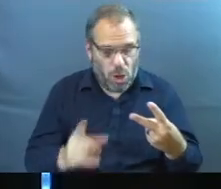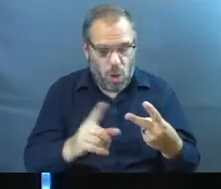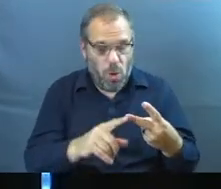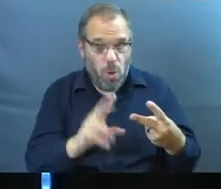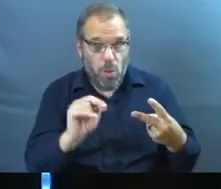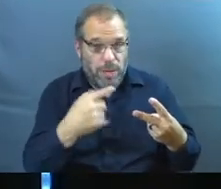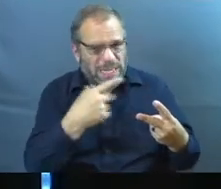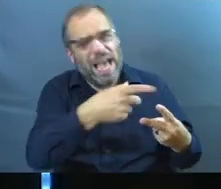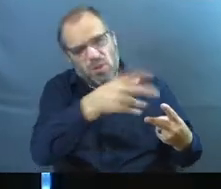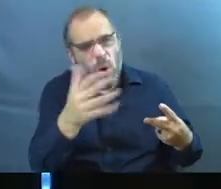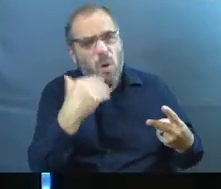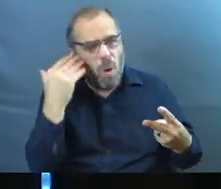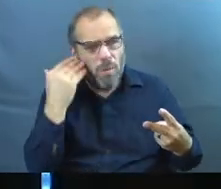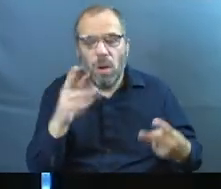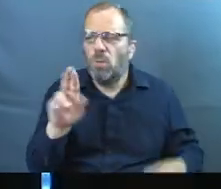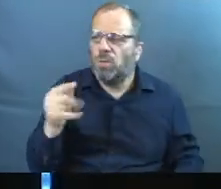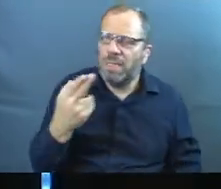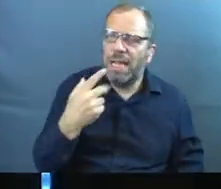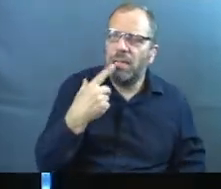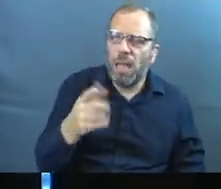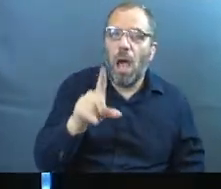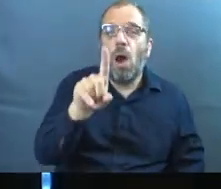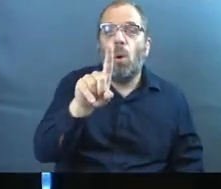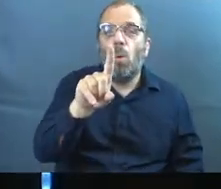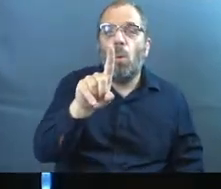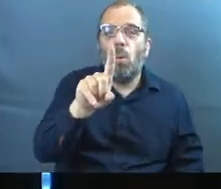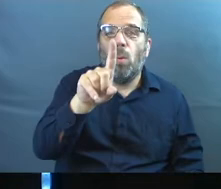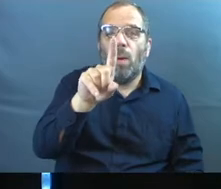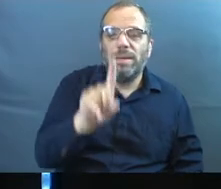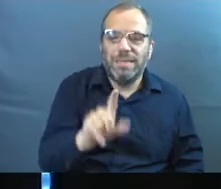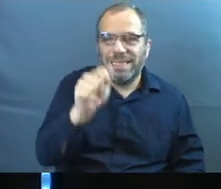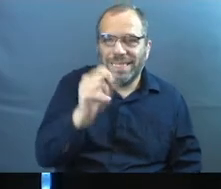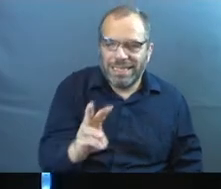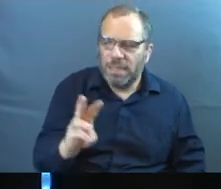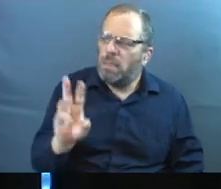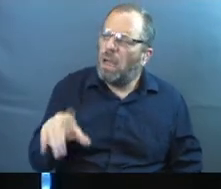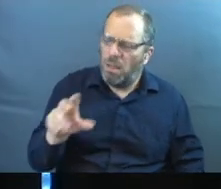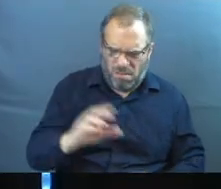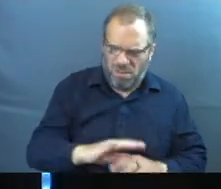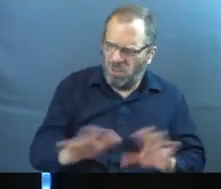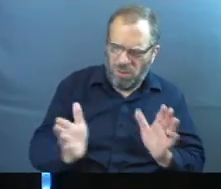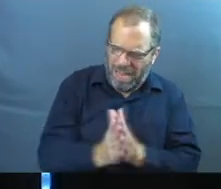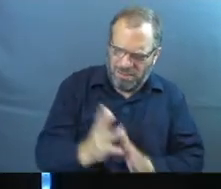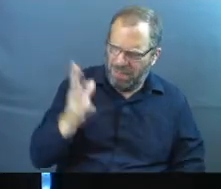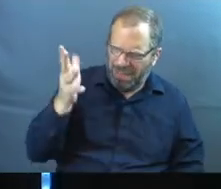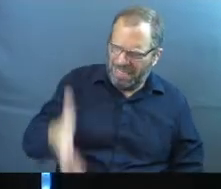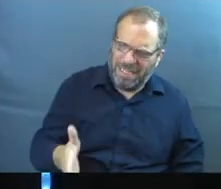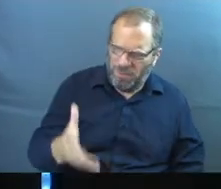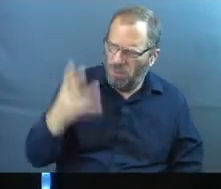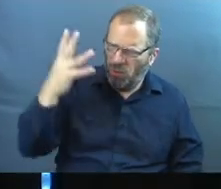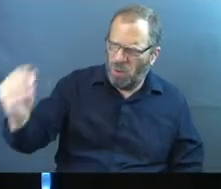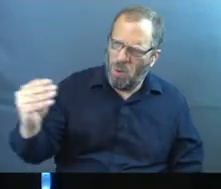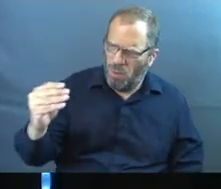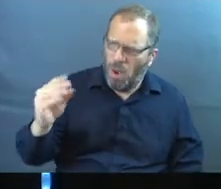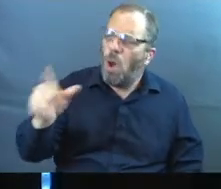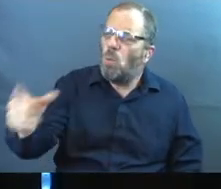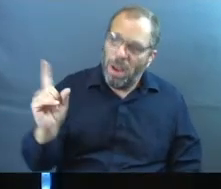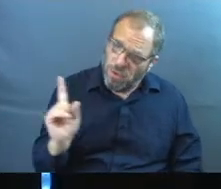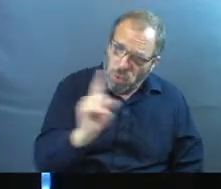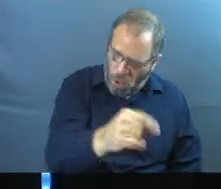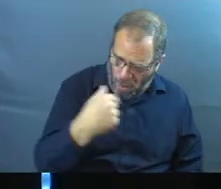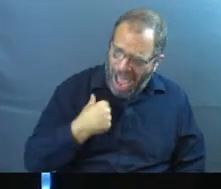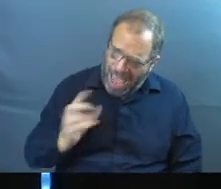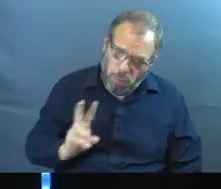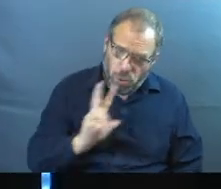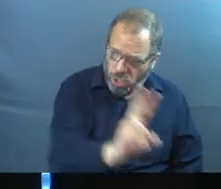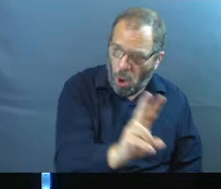home, here's what Ruth says back to her. Ruth 1, 16 through 18. But Ruth replied, don't ask me to leave you and turn back. Wherever you go,